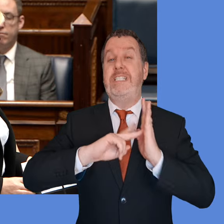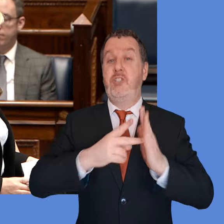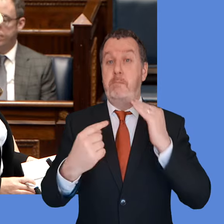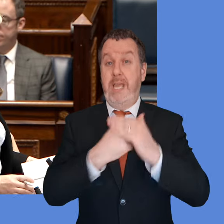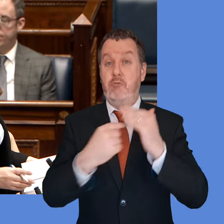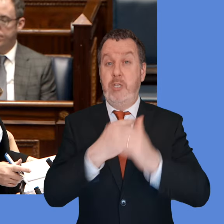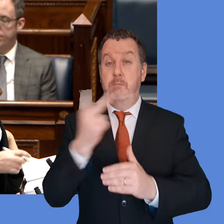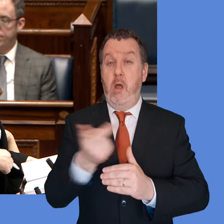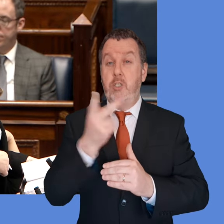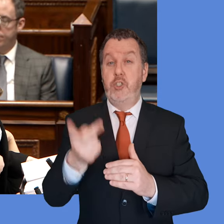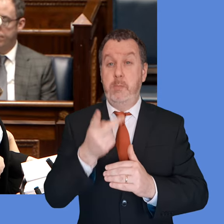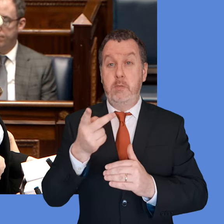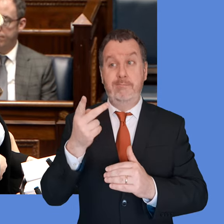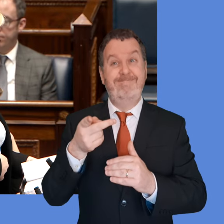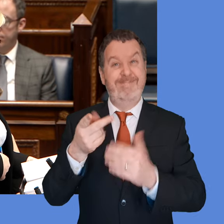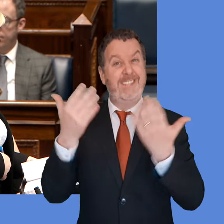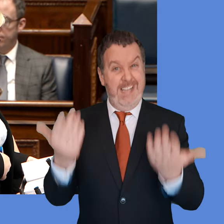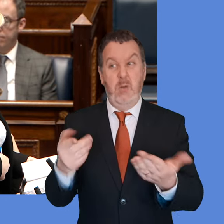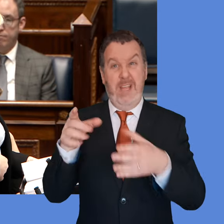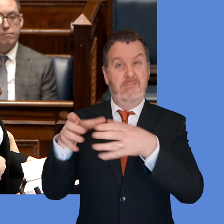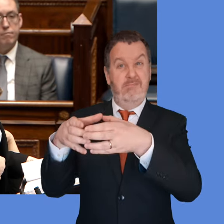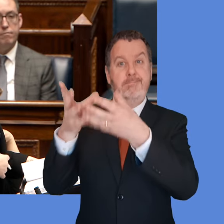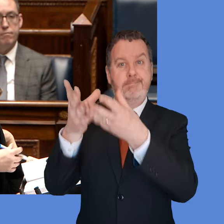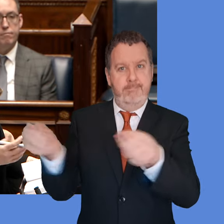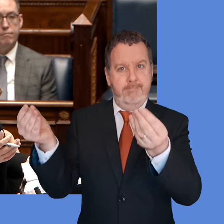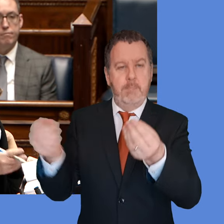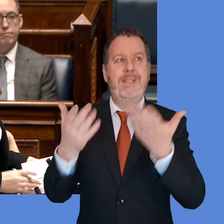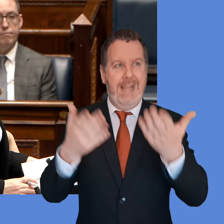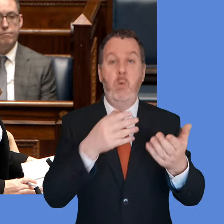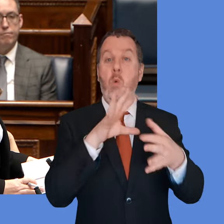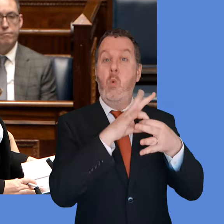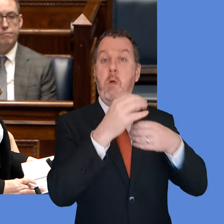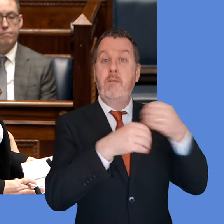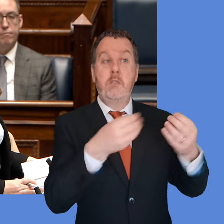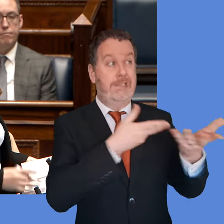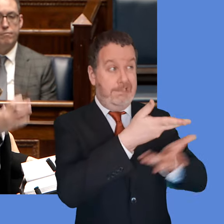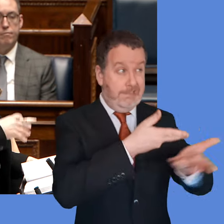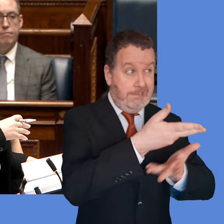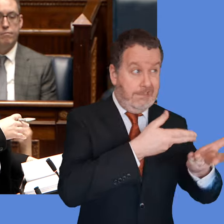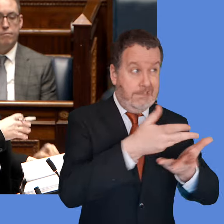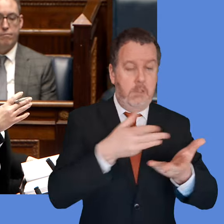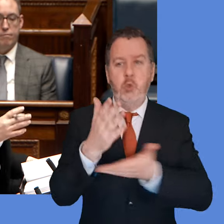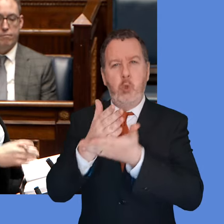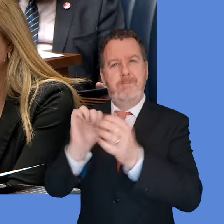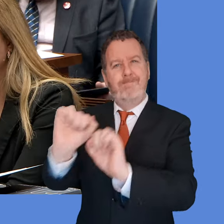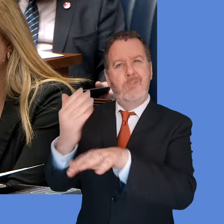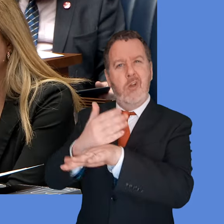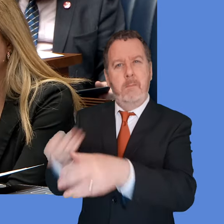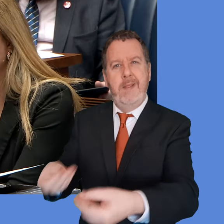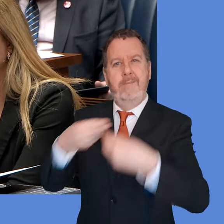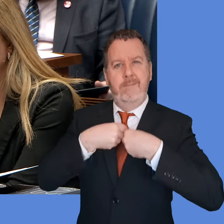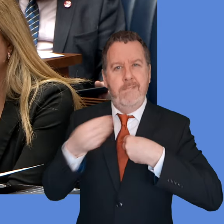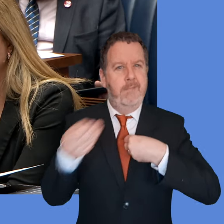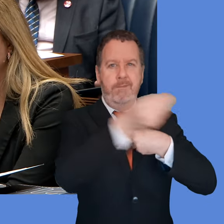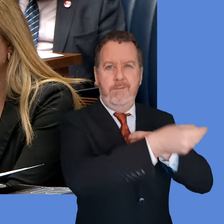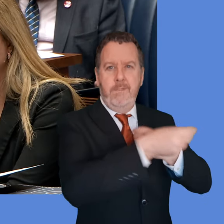Migration Partnership, it did cease to function, as you said, but we've been working with Home Office to cover some of those functions, but I think it's important that we know